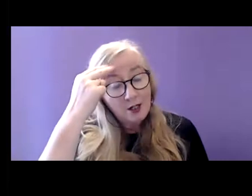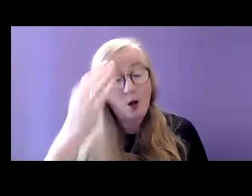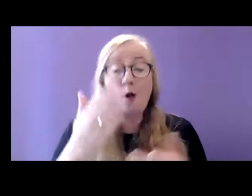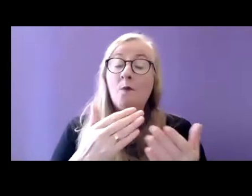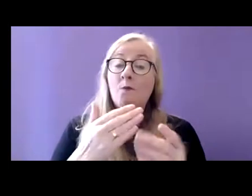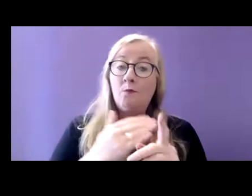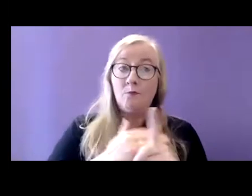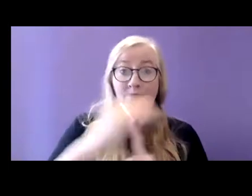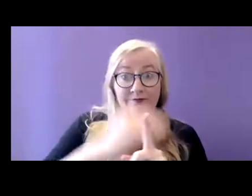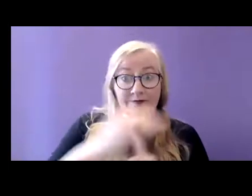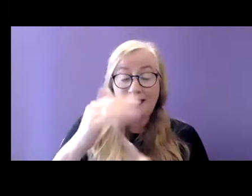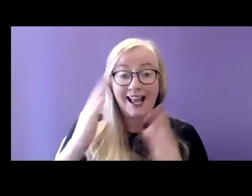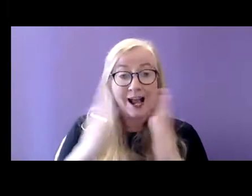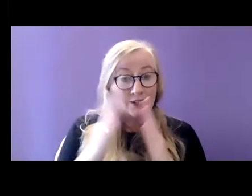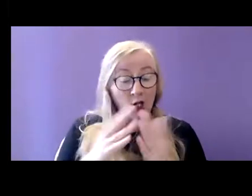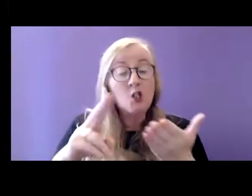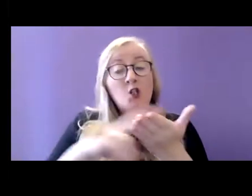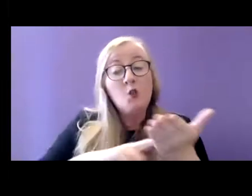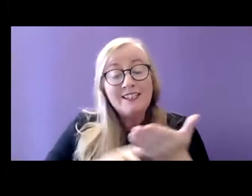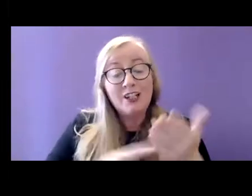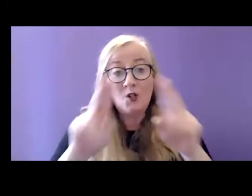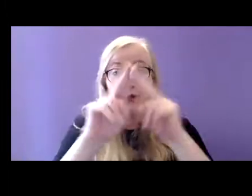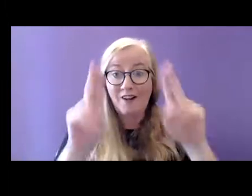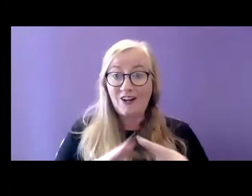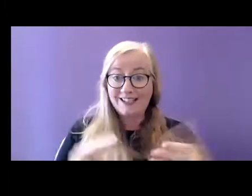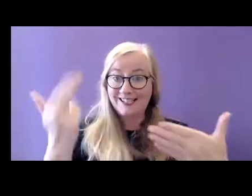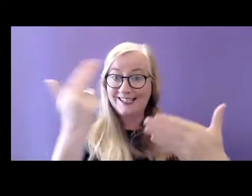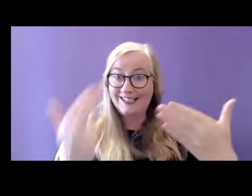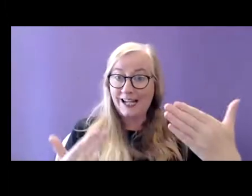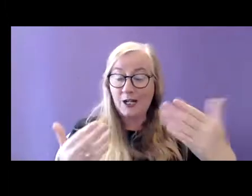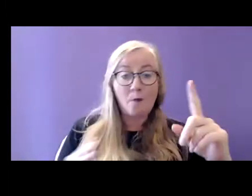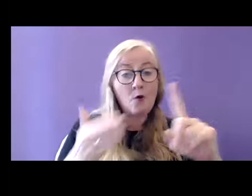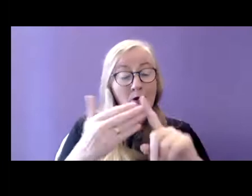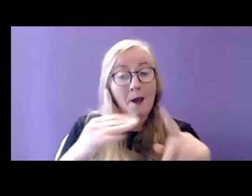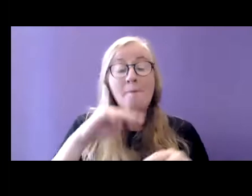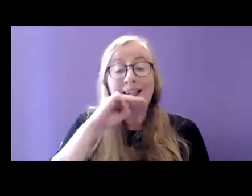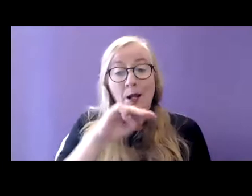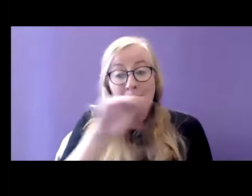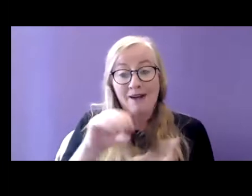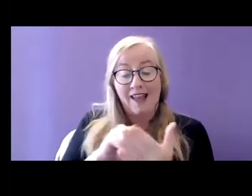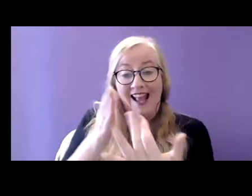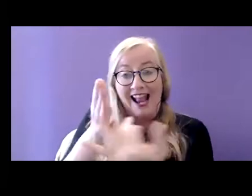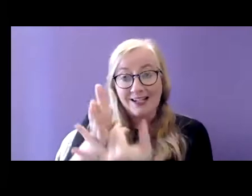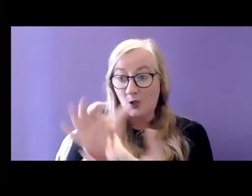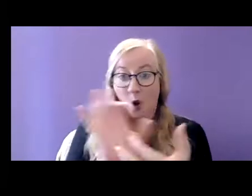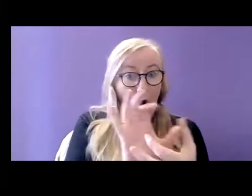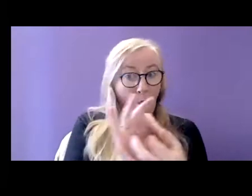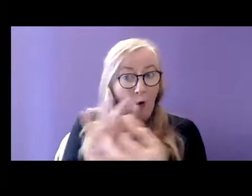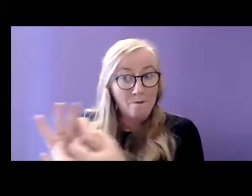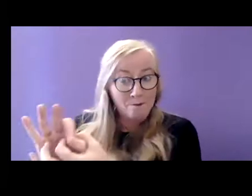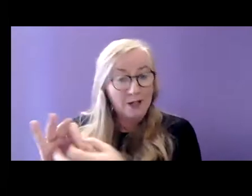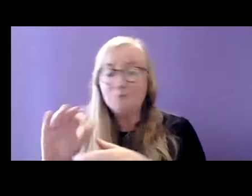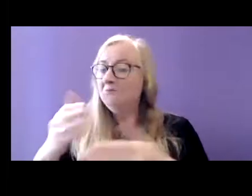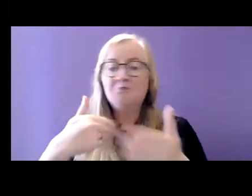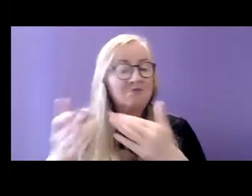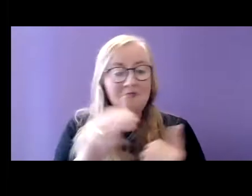housing stock using universal design approach whereby people have access to homes, regardless of their